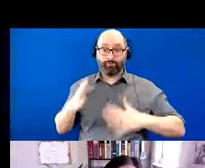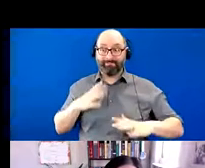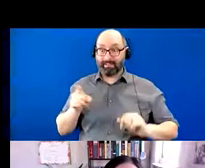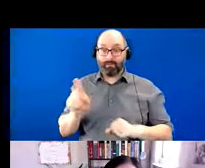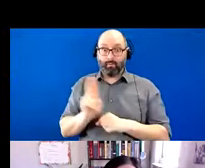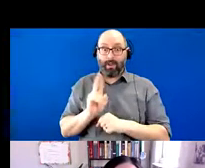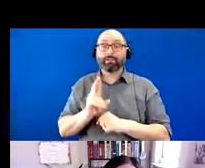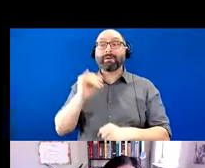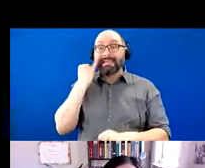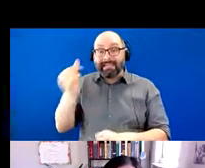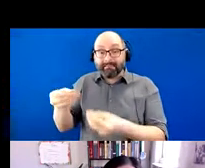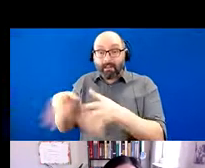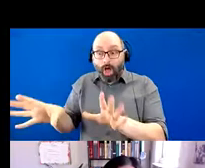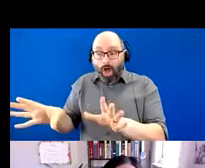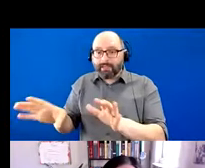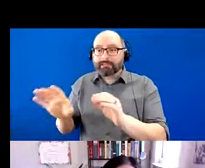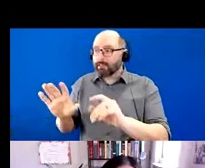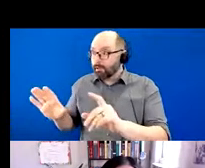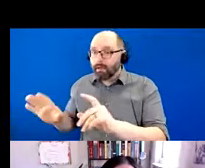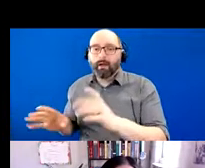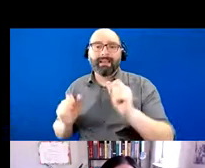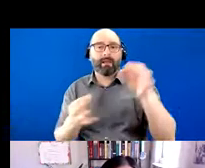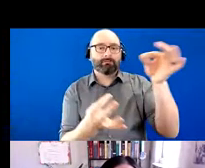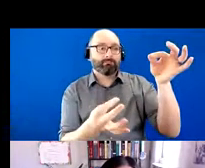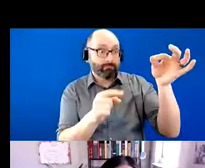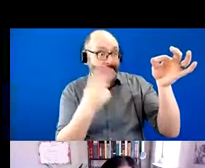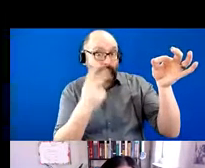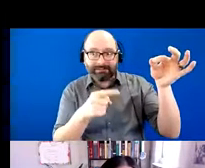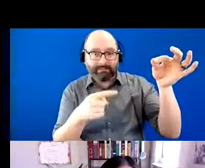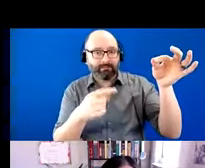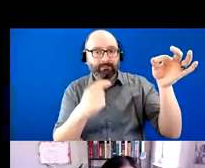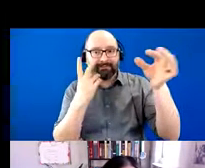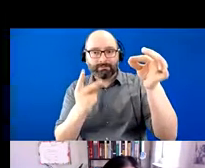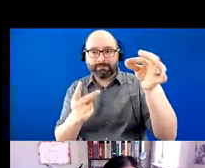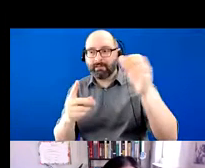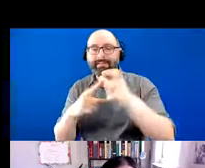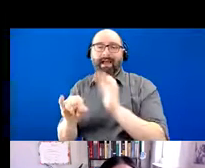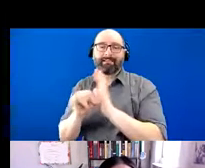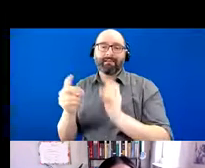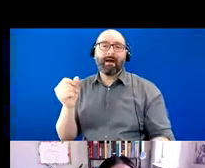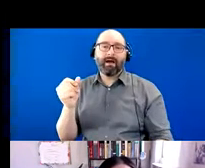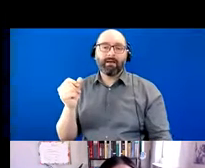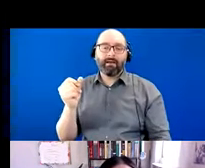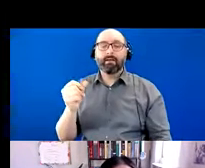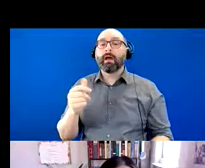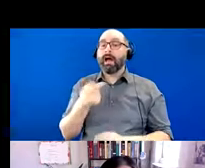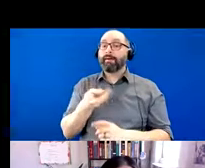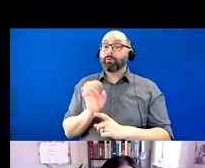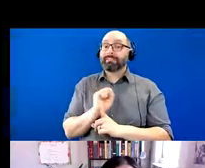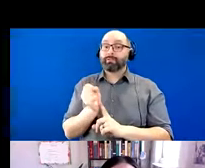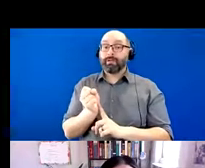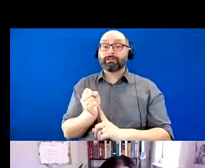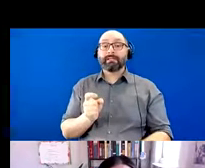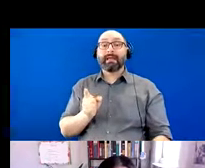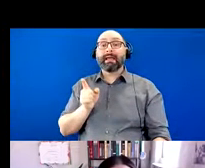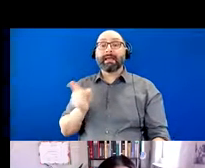was to get lost it would be easy to find him and identify him. There were a few instances like you mentioned where he gave himself the